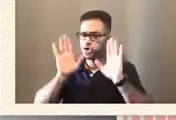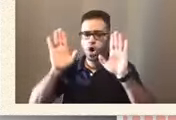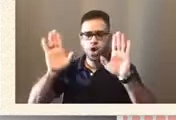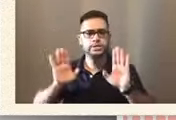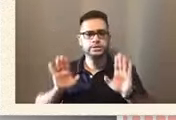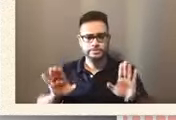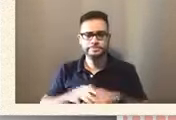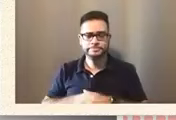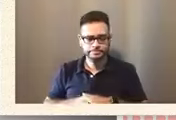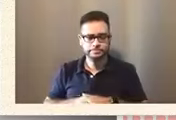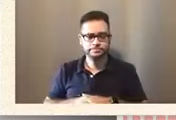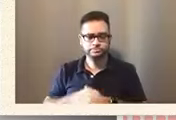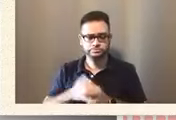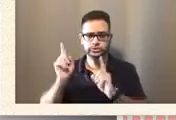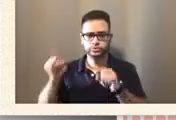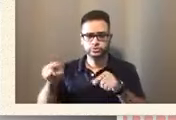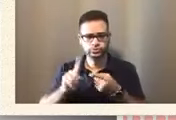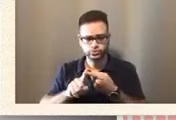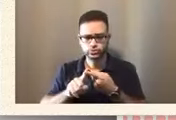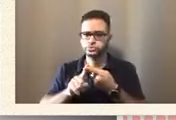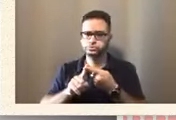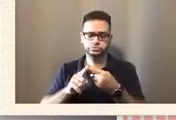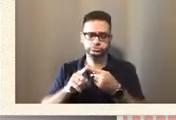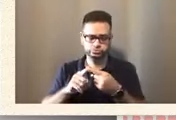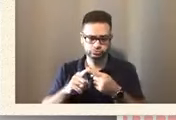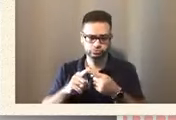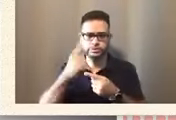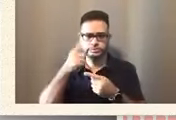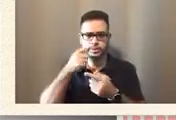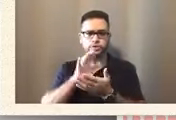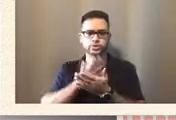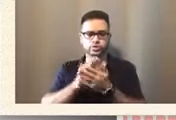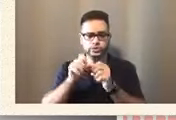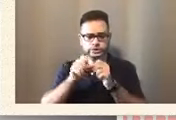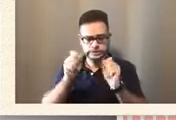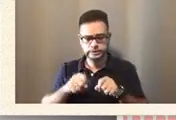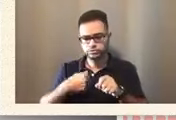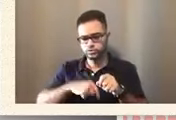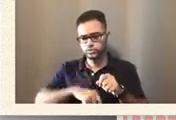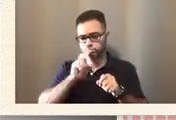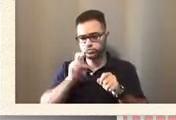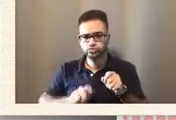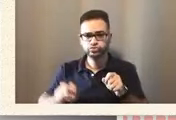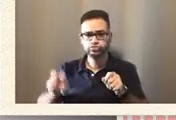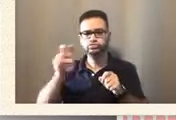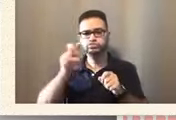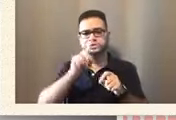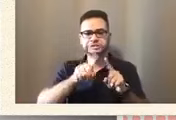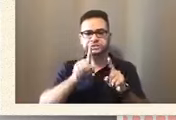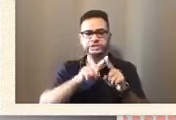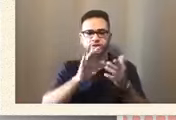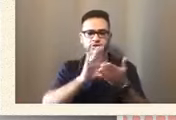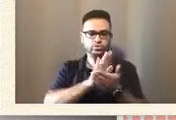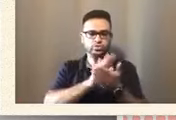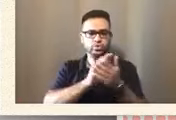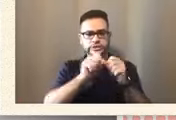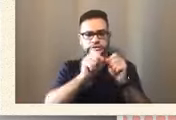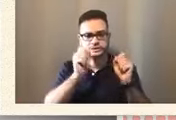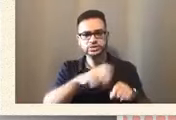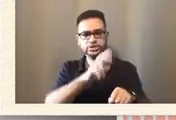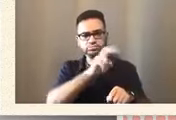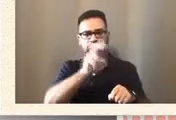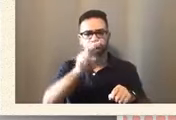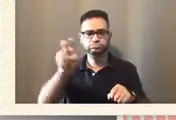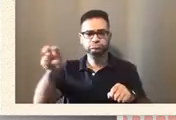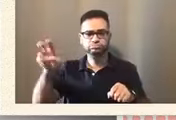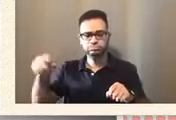went through the school system. We traveled and went through a couple of different school systems. There's some good and